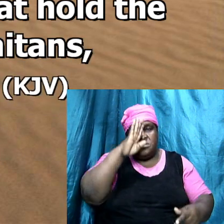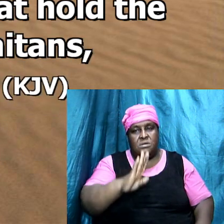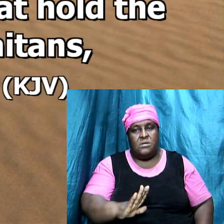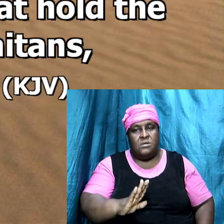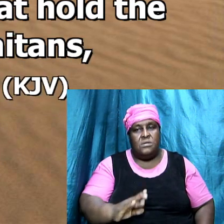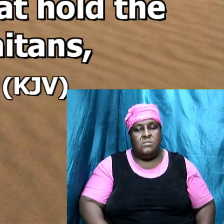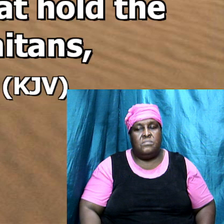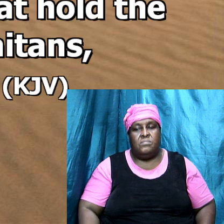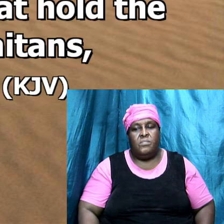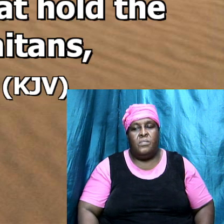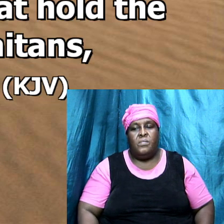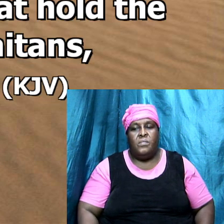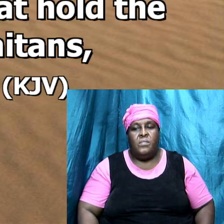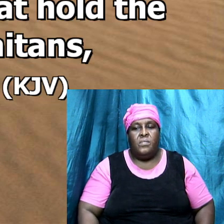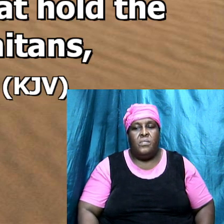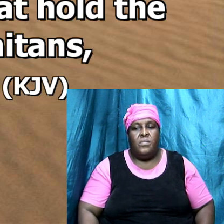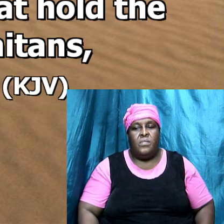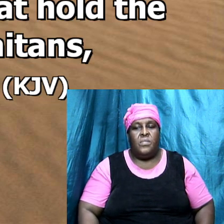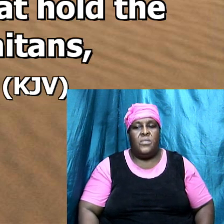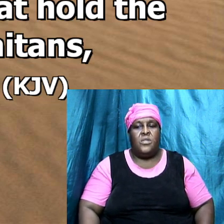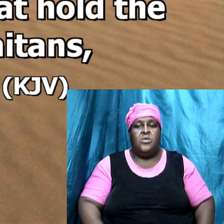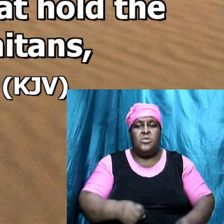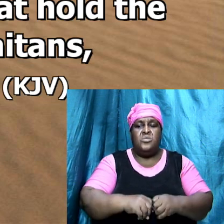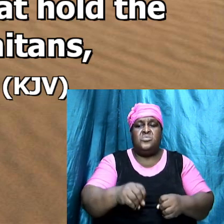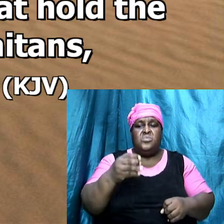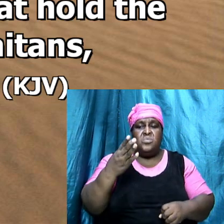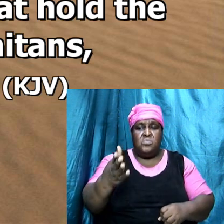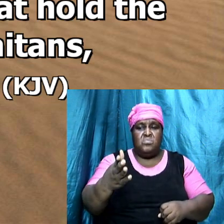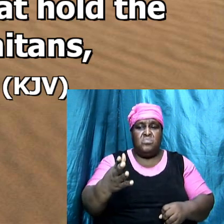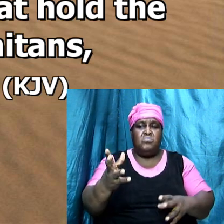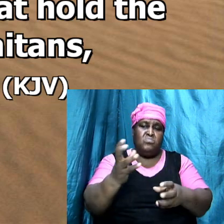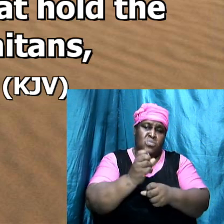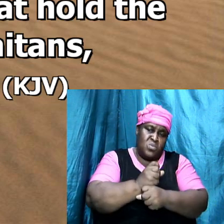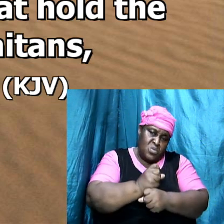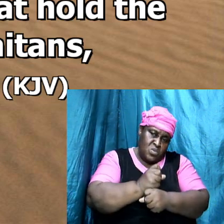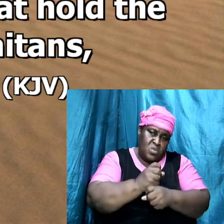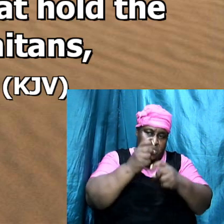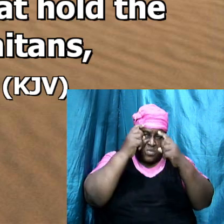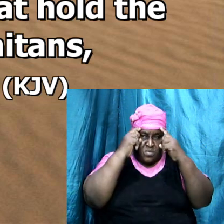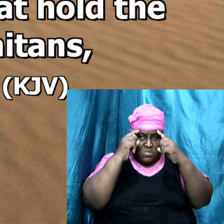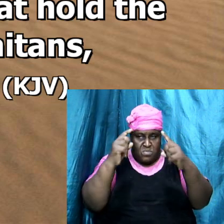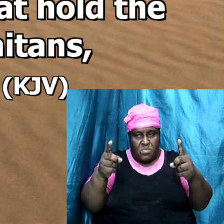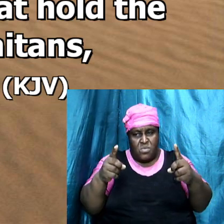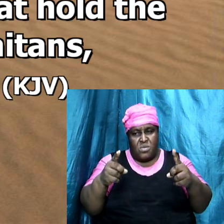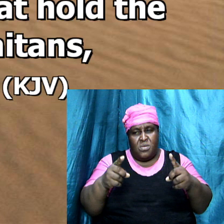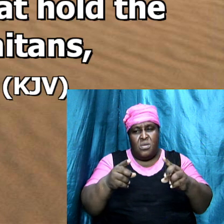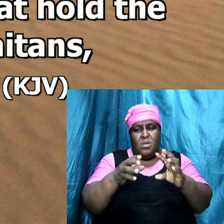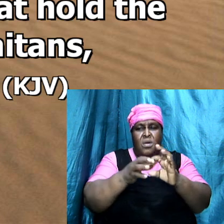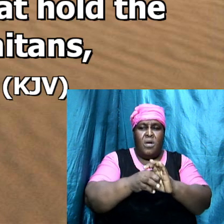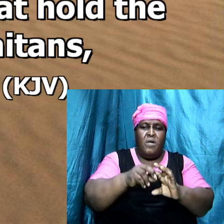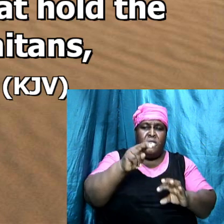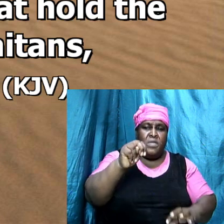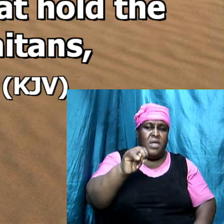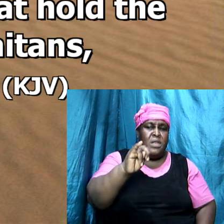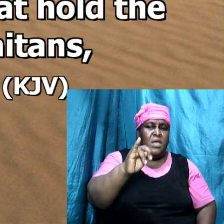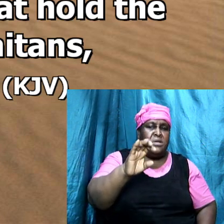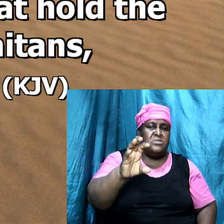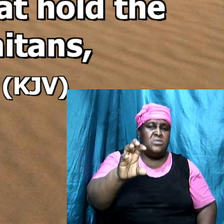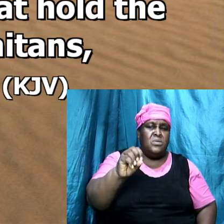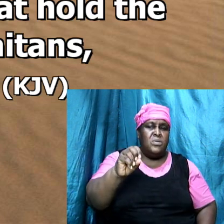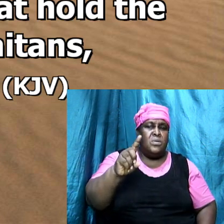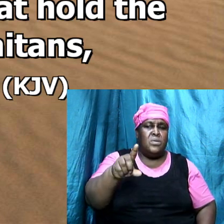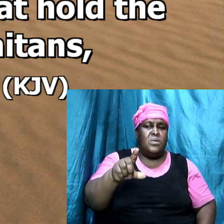so has thou also them that hold the doctrine of the Nicolation which I hate